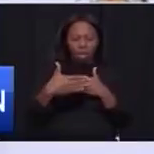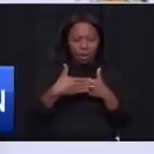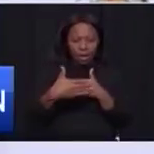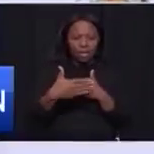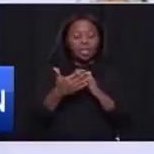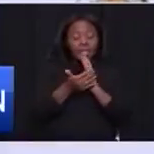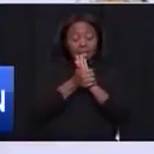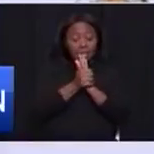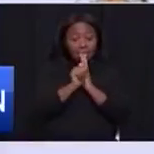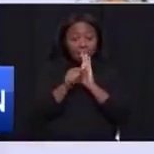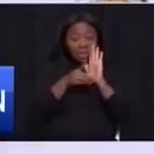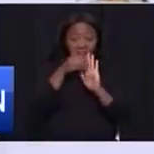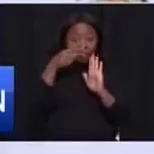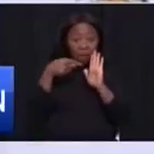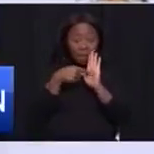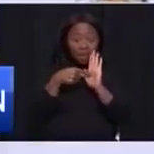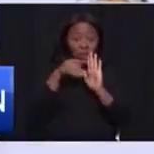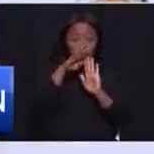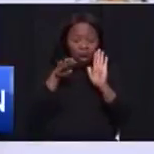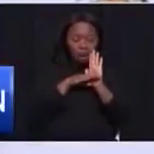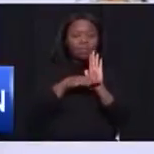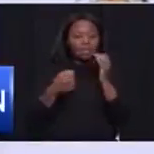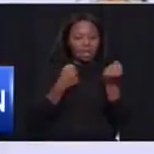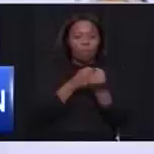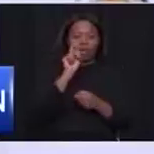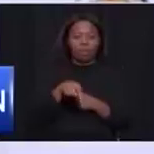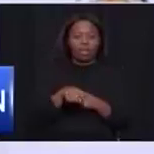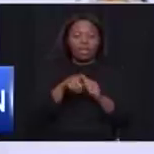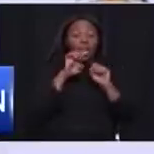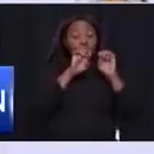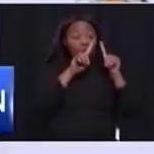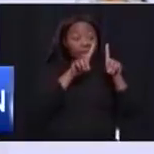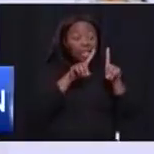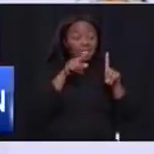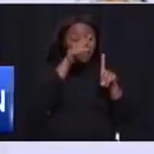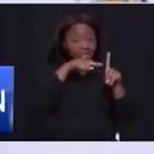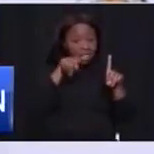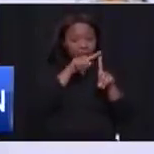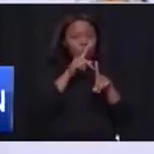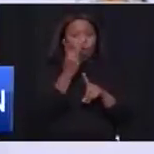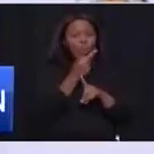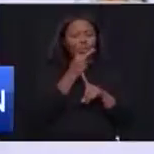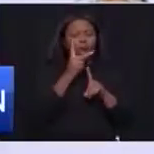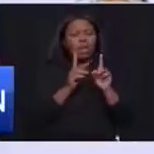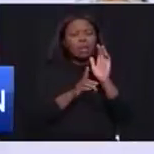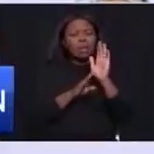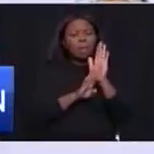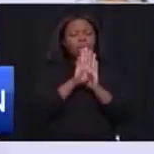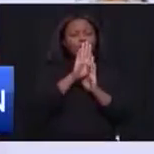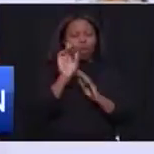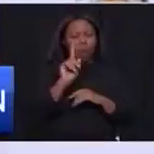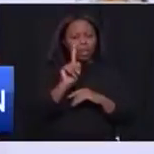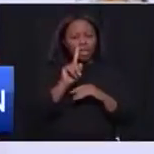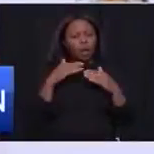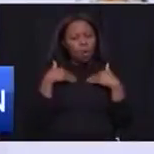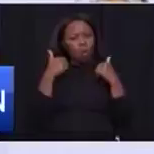development program must support that. But our skills and educational outcomes must also improve the wellbeing and the